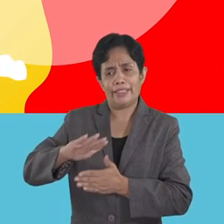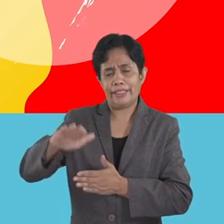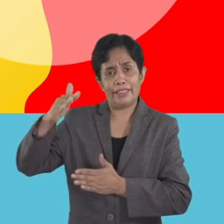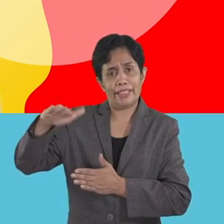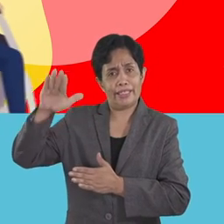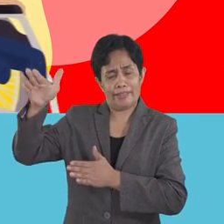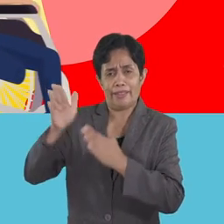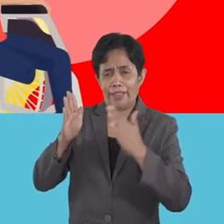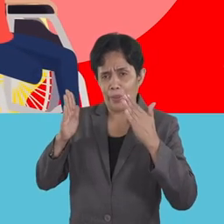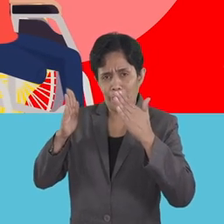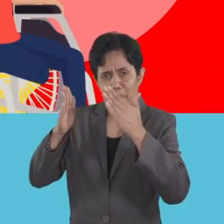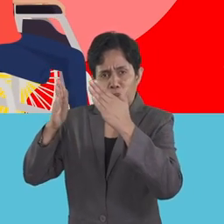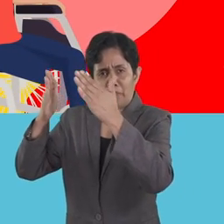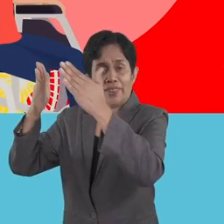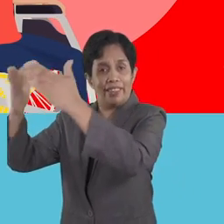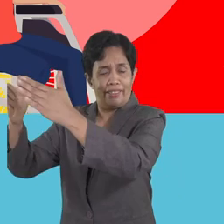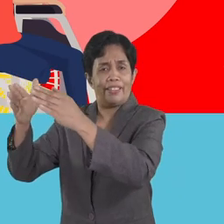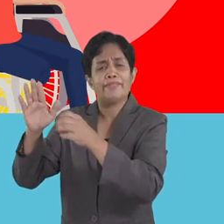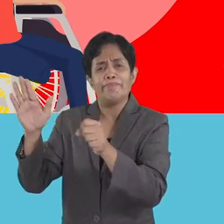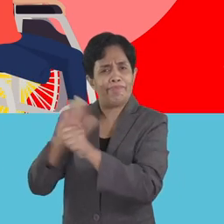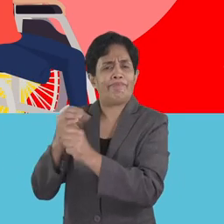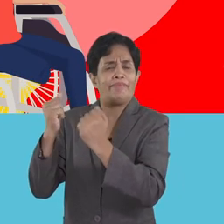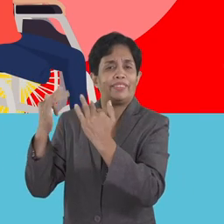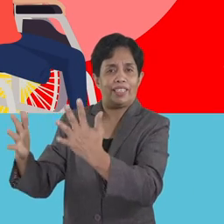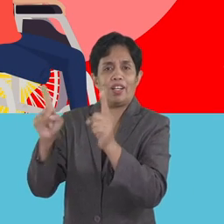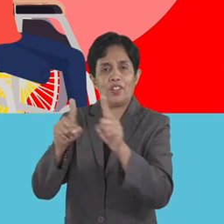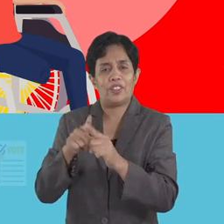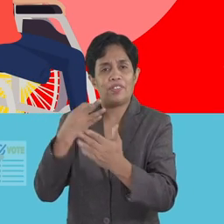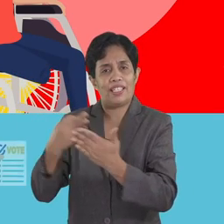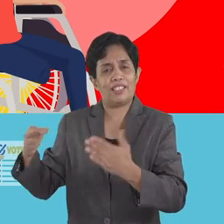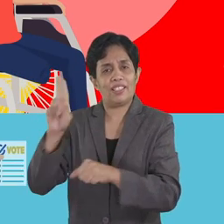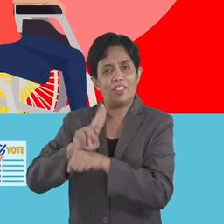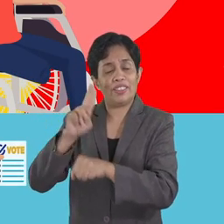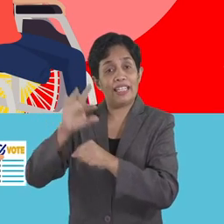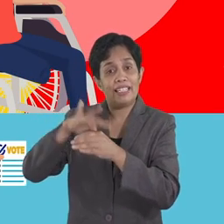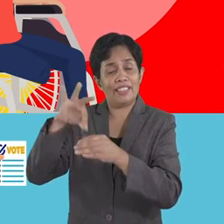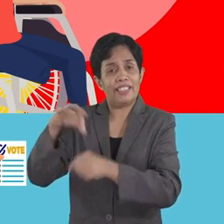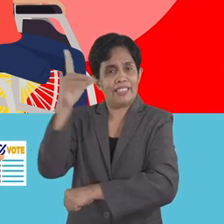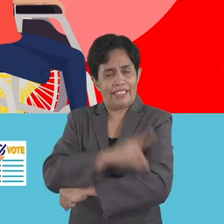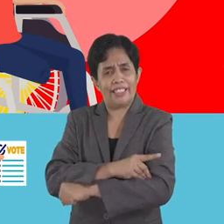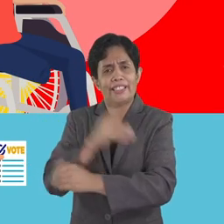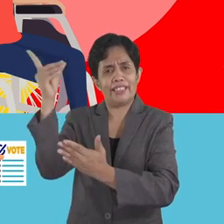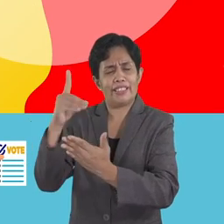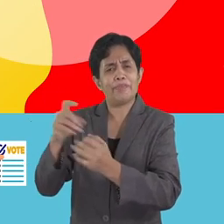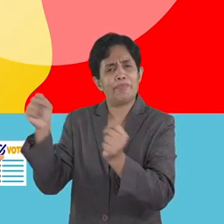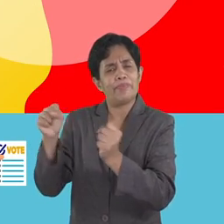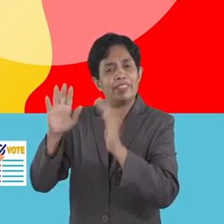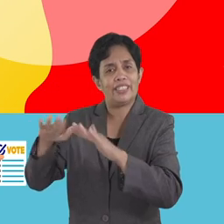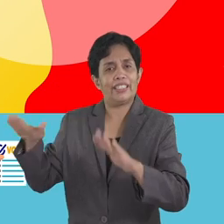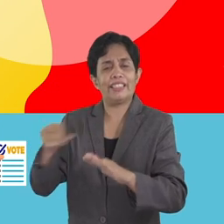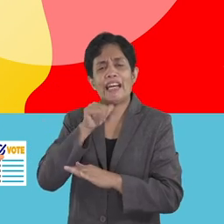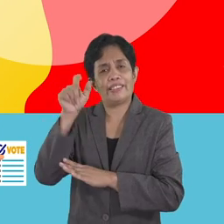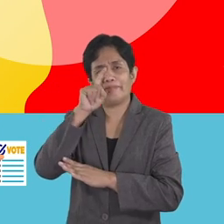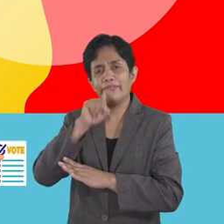corridors used are too narrow and crowded. Also, the facilities used on Election Day are designed for